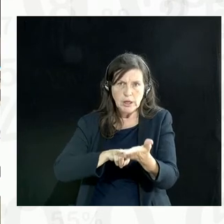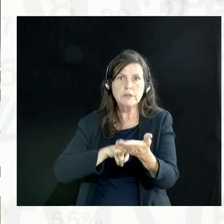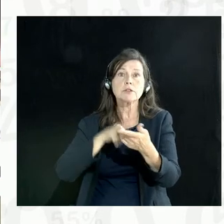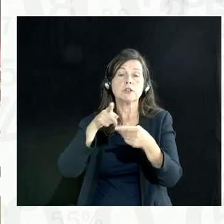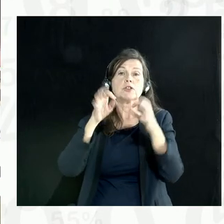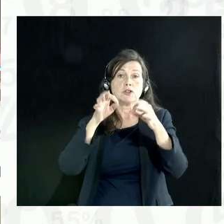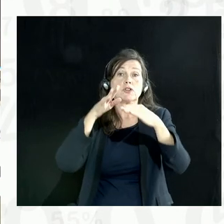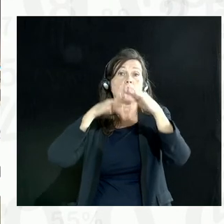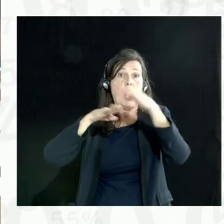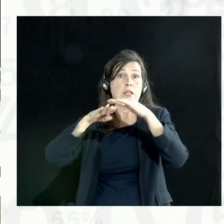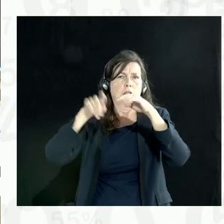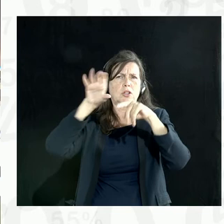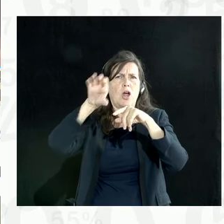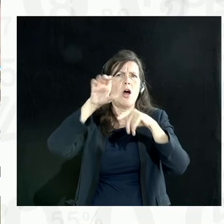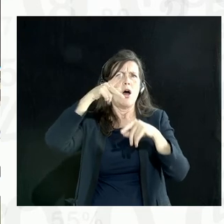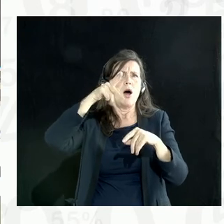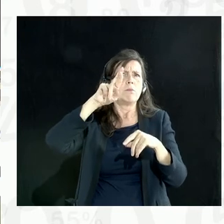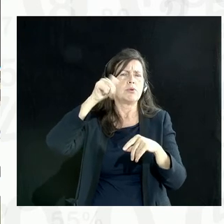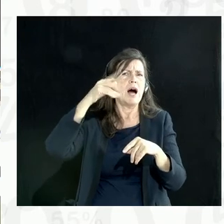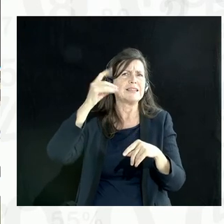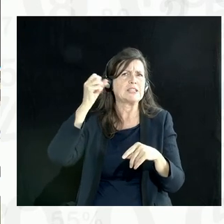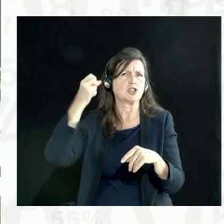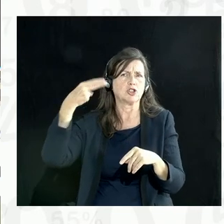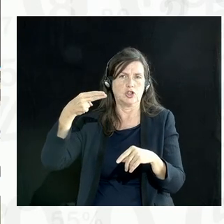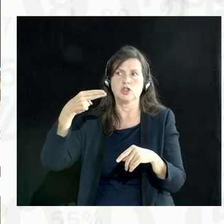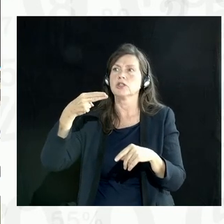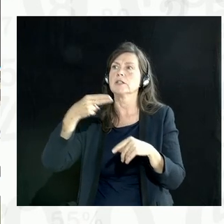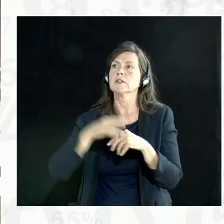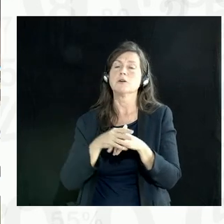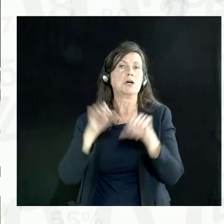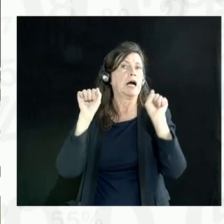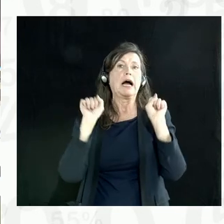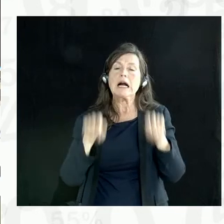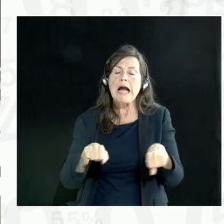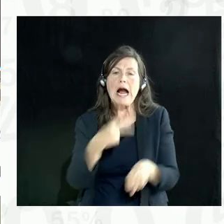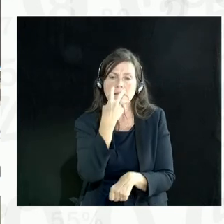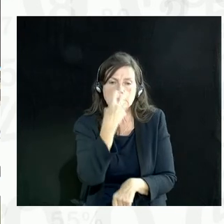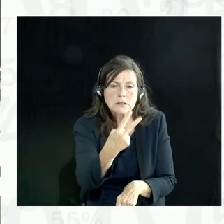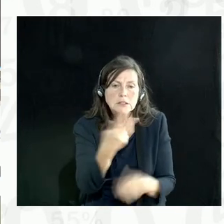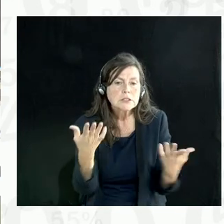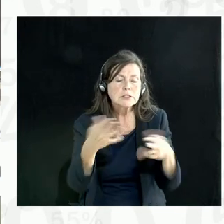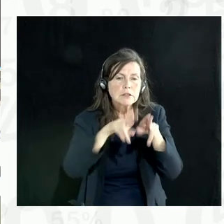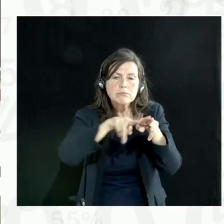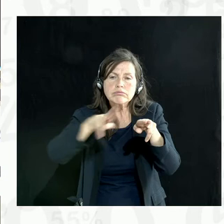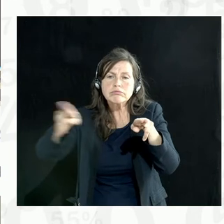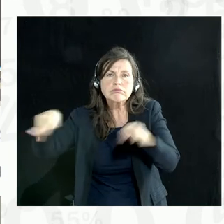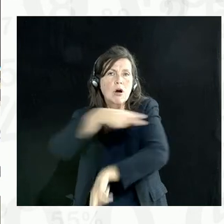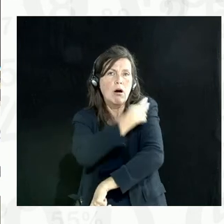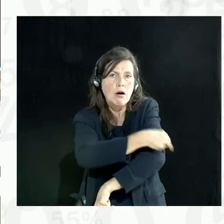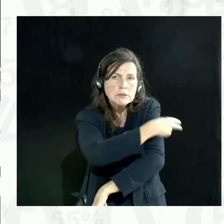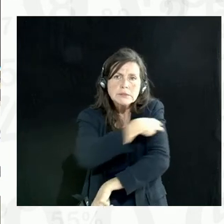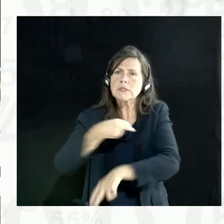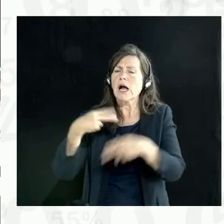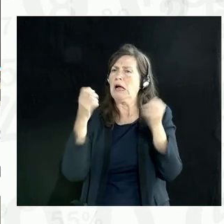But you log on and you can see how many hospital beds are filled. You can see how many people are waiting in doctor's offices to be